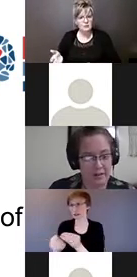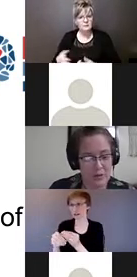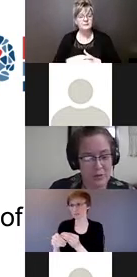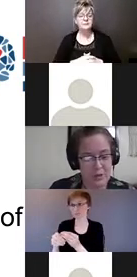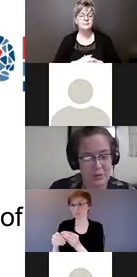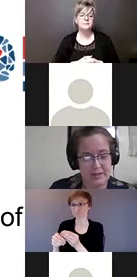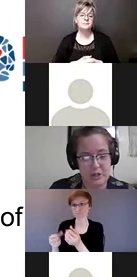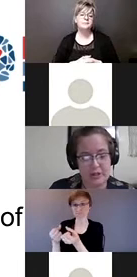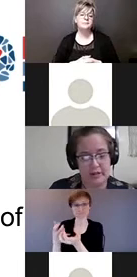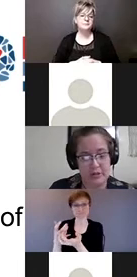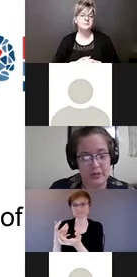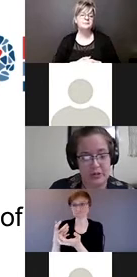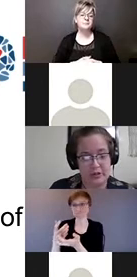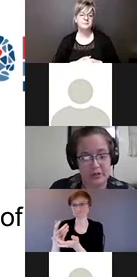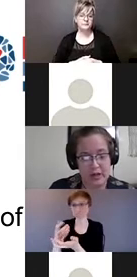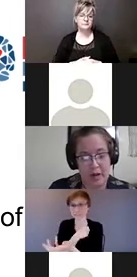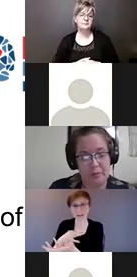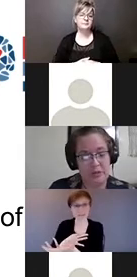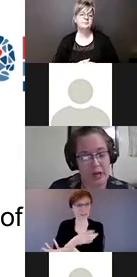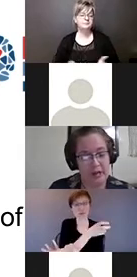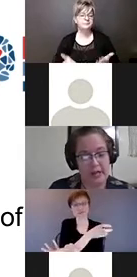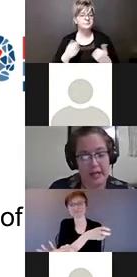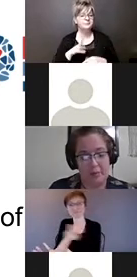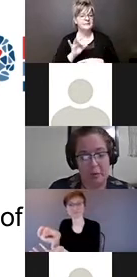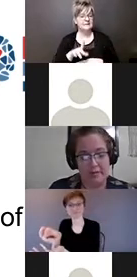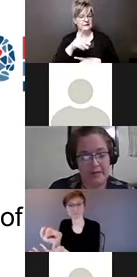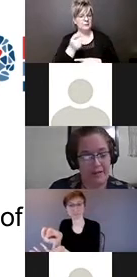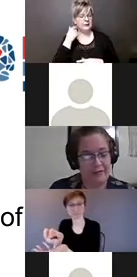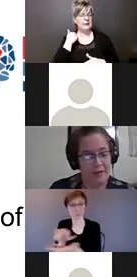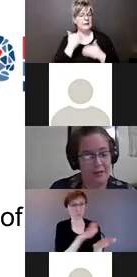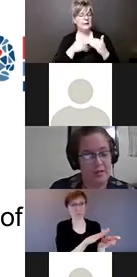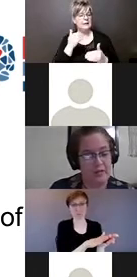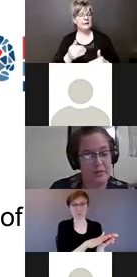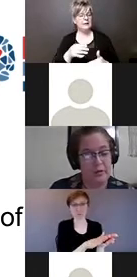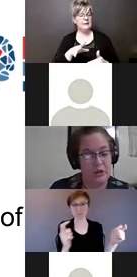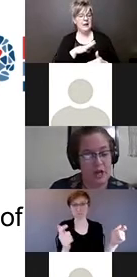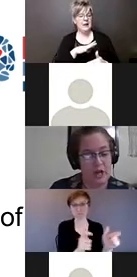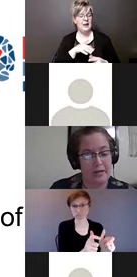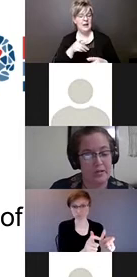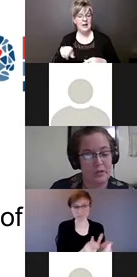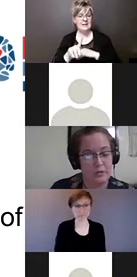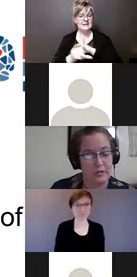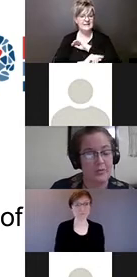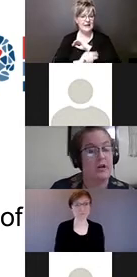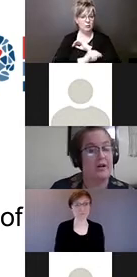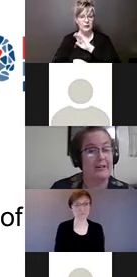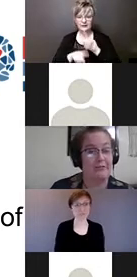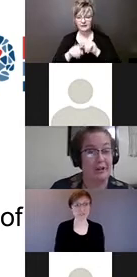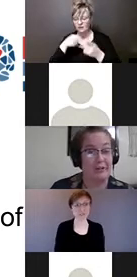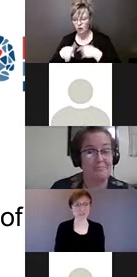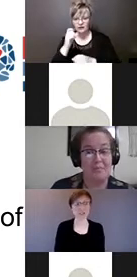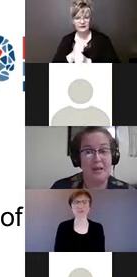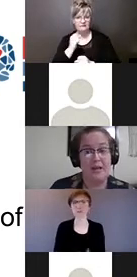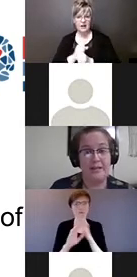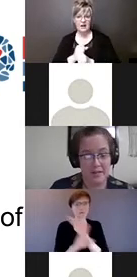This role was initially understood, but shock came when the staff found themselves without a job at school starting in the